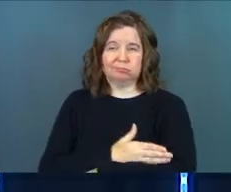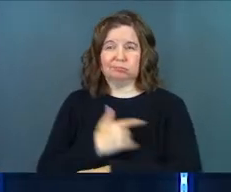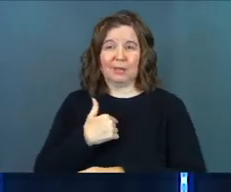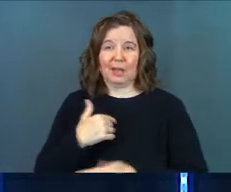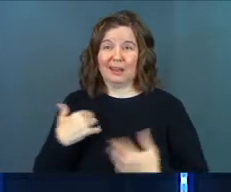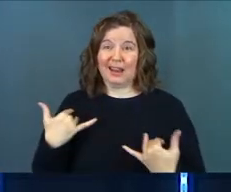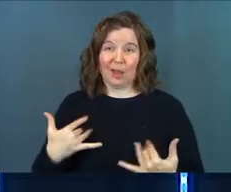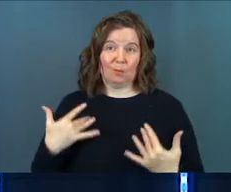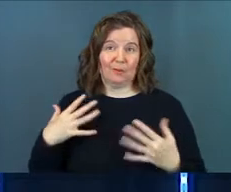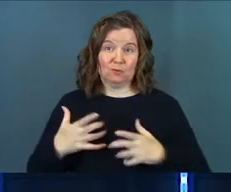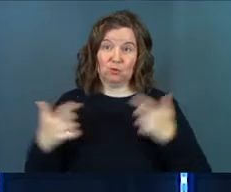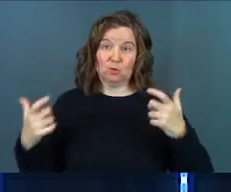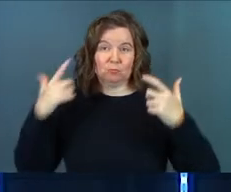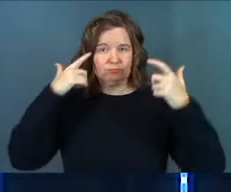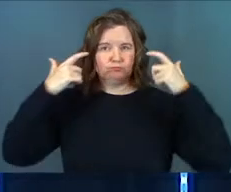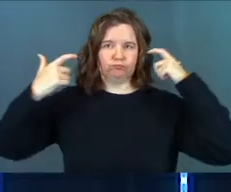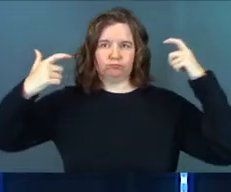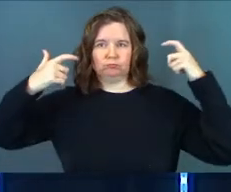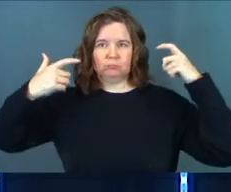overconfidence.